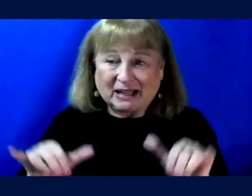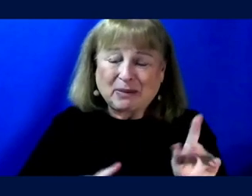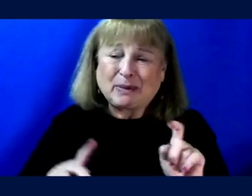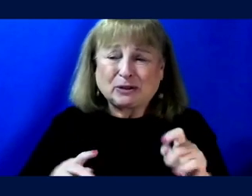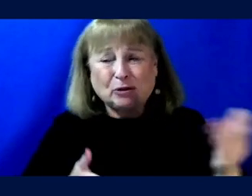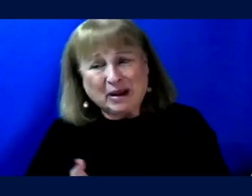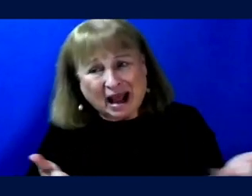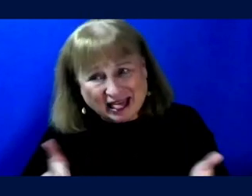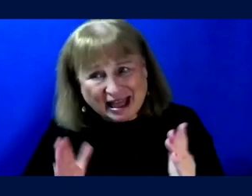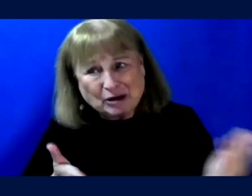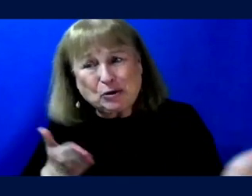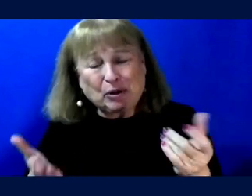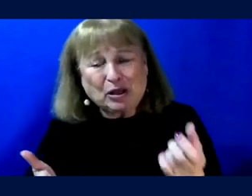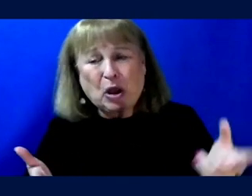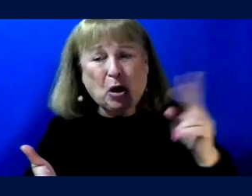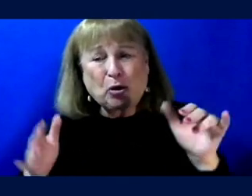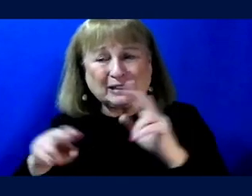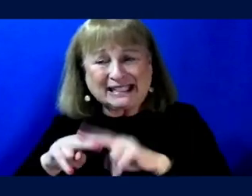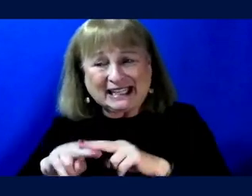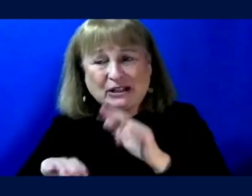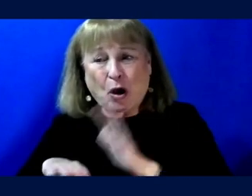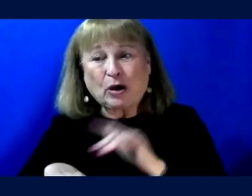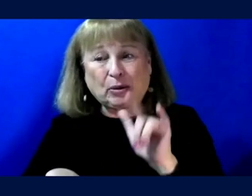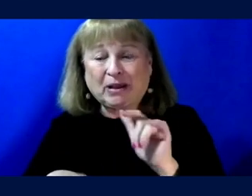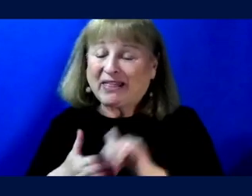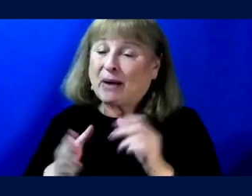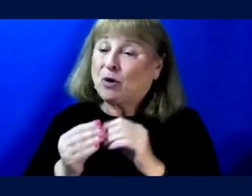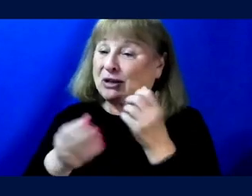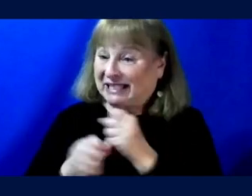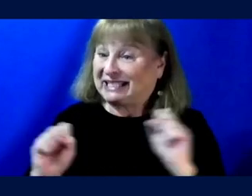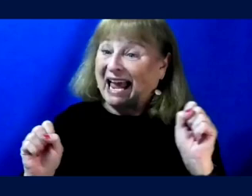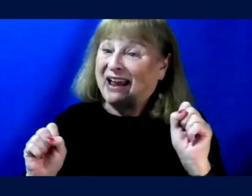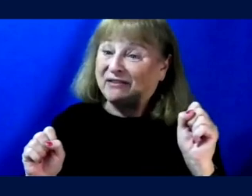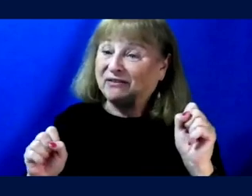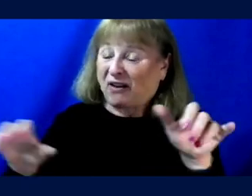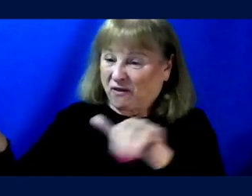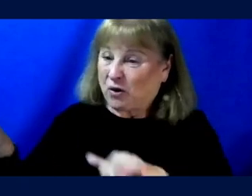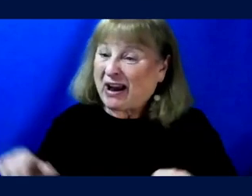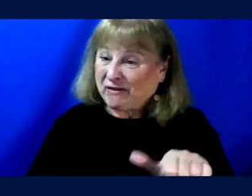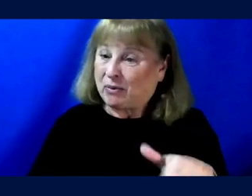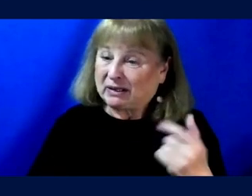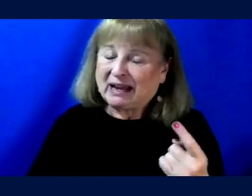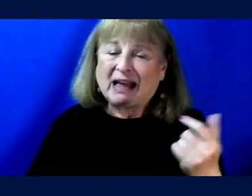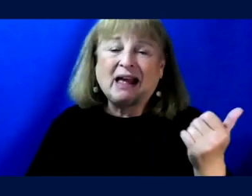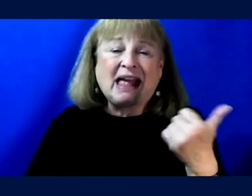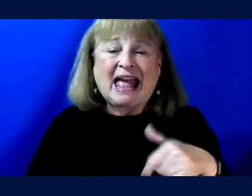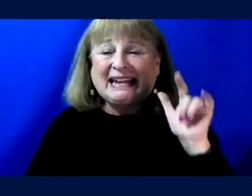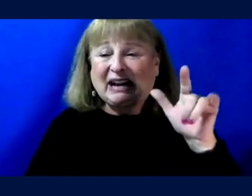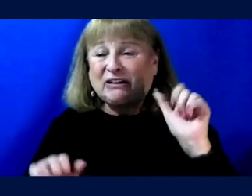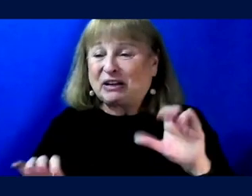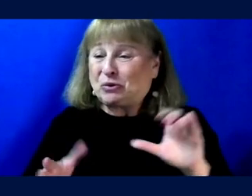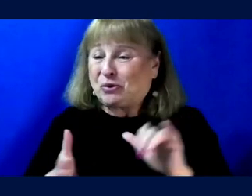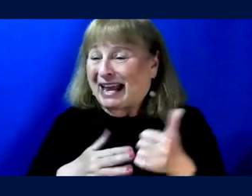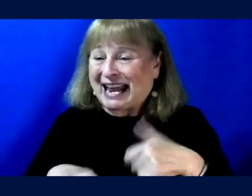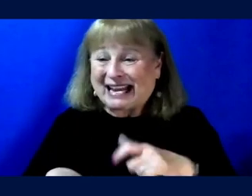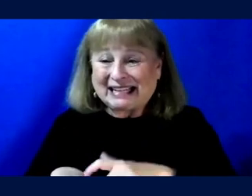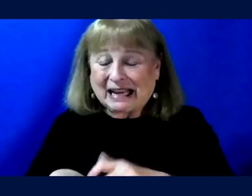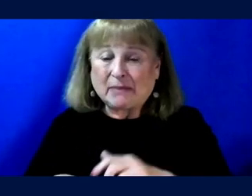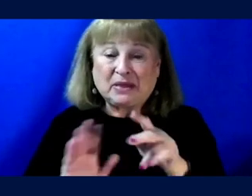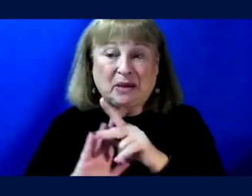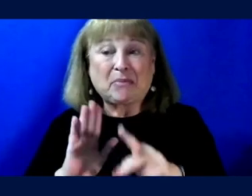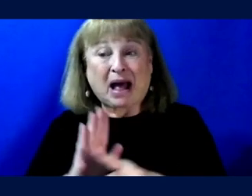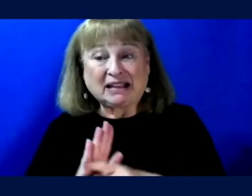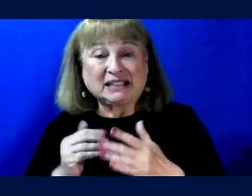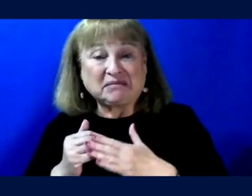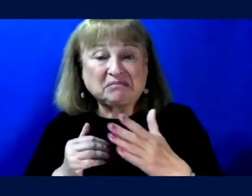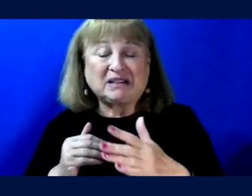bring their own seating systems on a plane. That would be safer and better for everyone. Any airline could do that at any time. The policy up from their